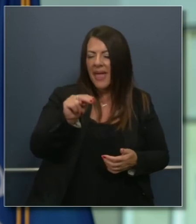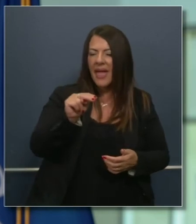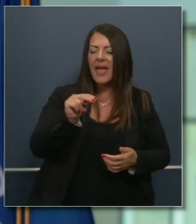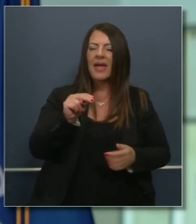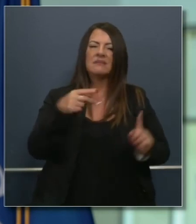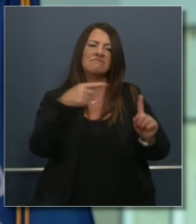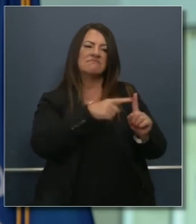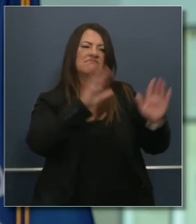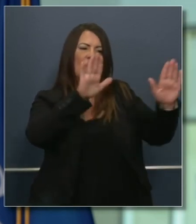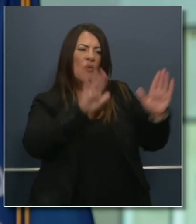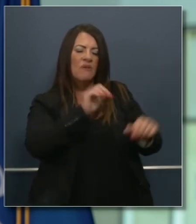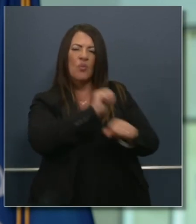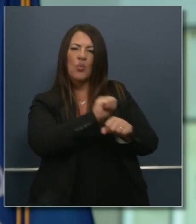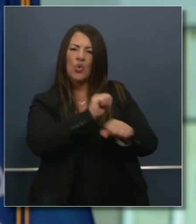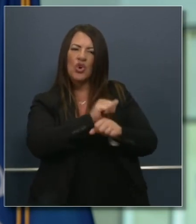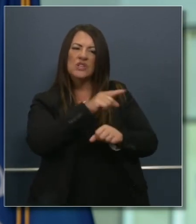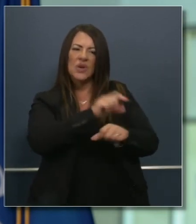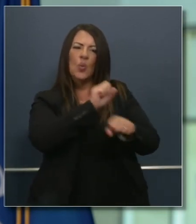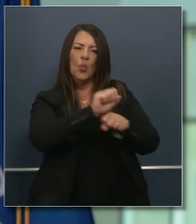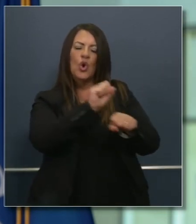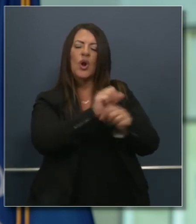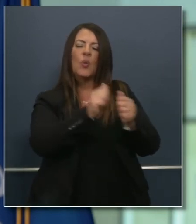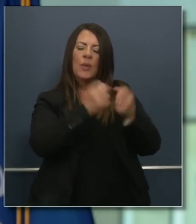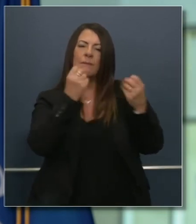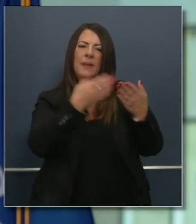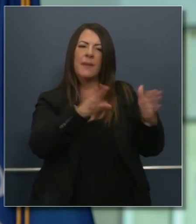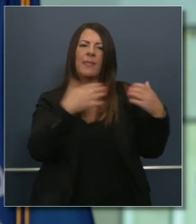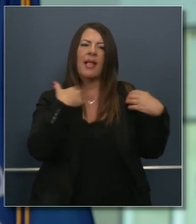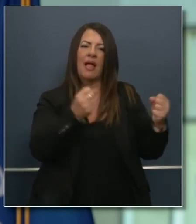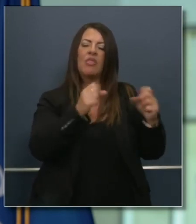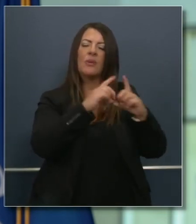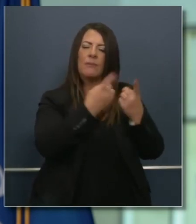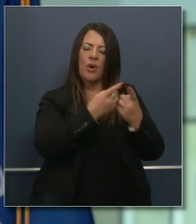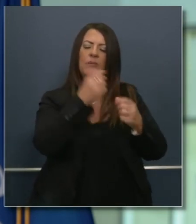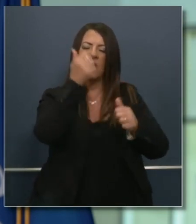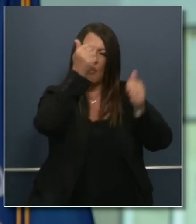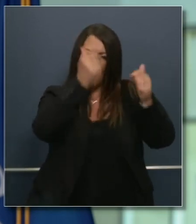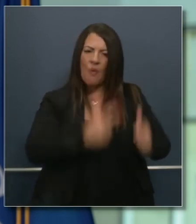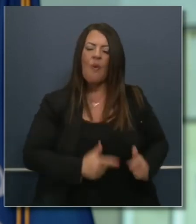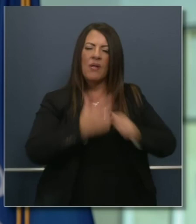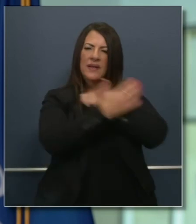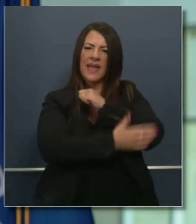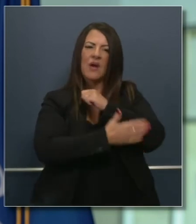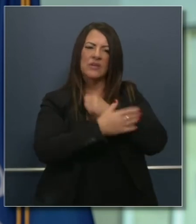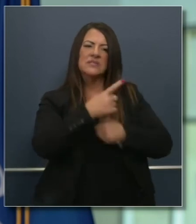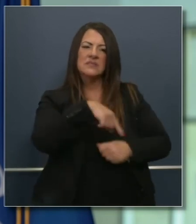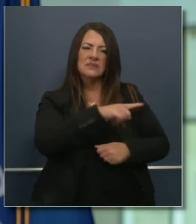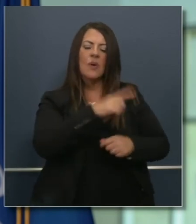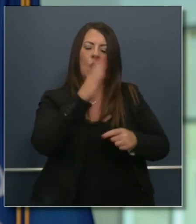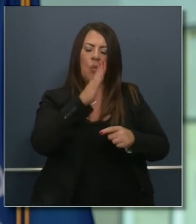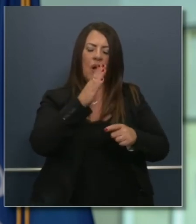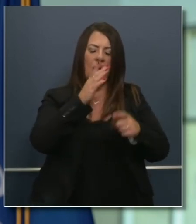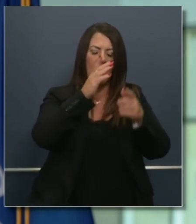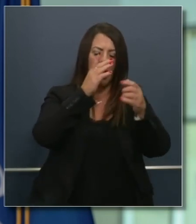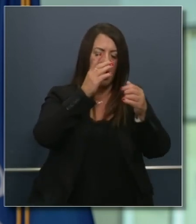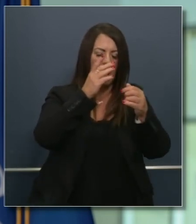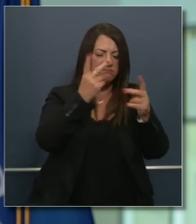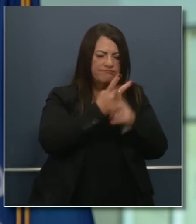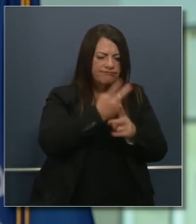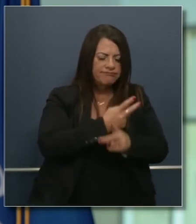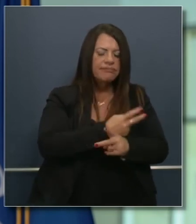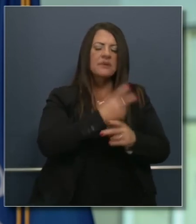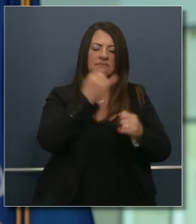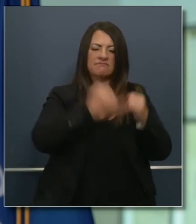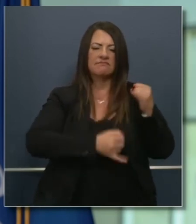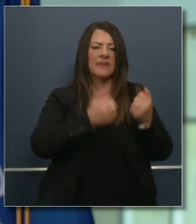her outstanding work working with the counties. They'll be working overtime this weekend to clarify any final details. So we really wanted to